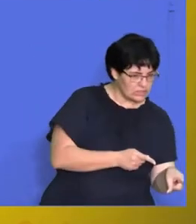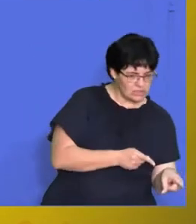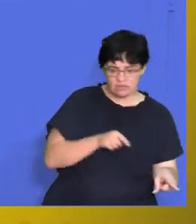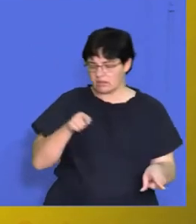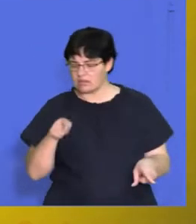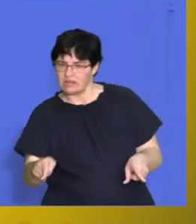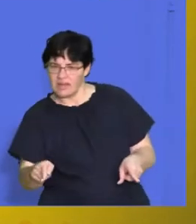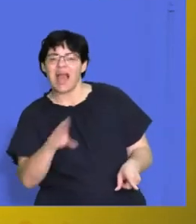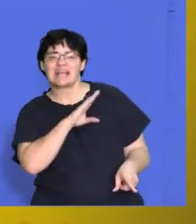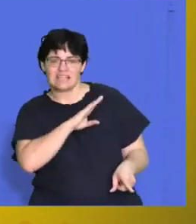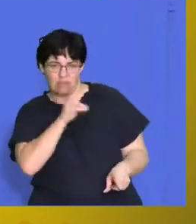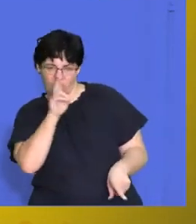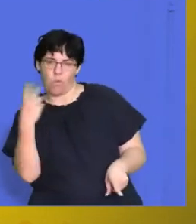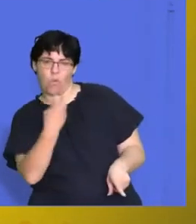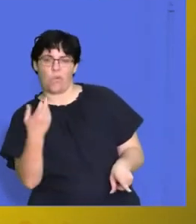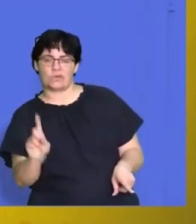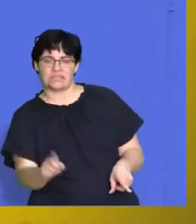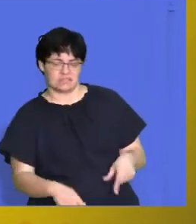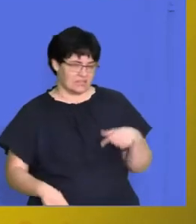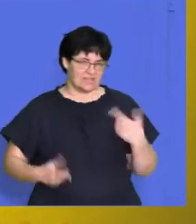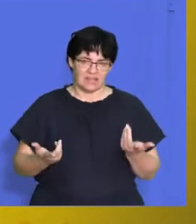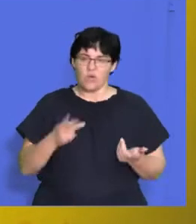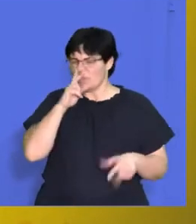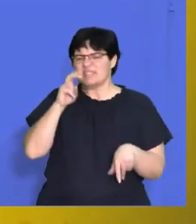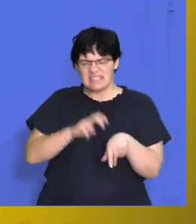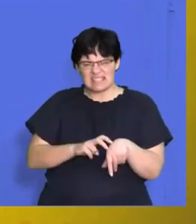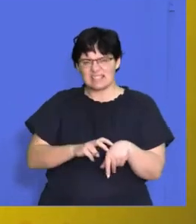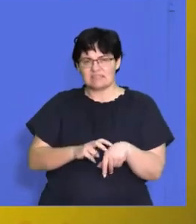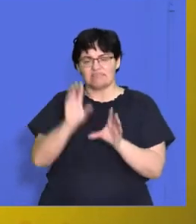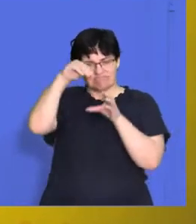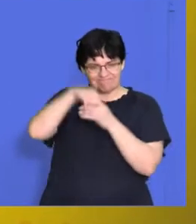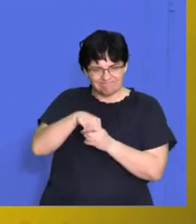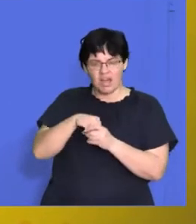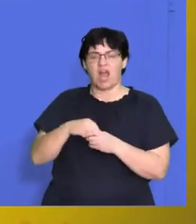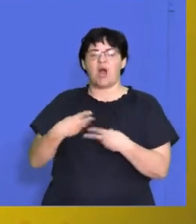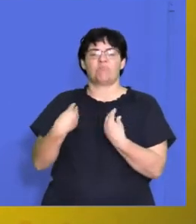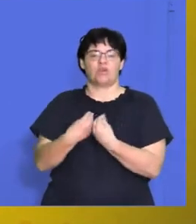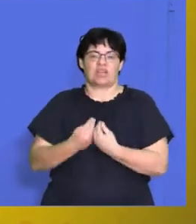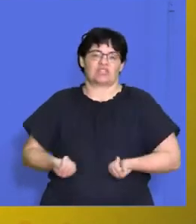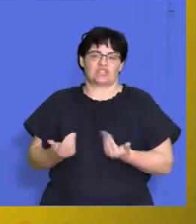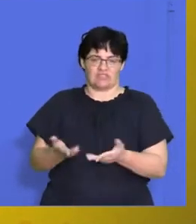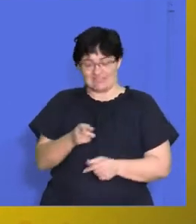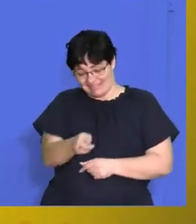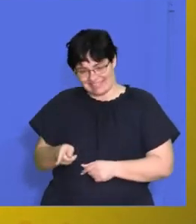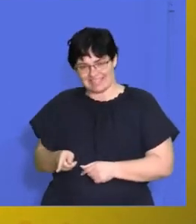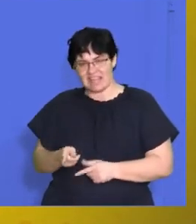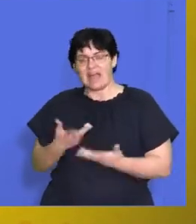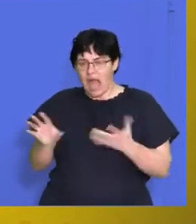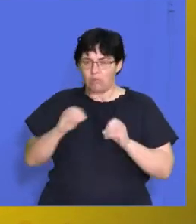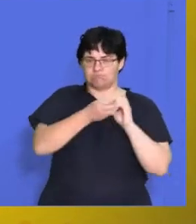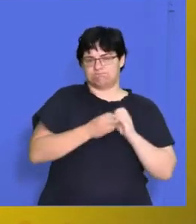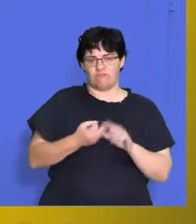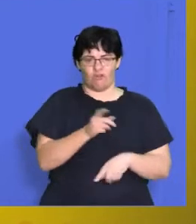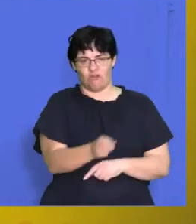what the customers are looking for this is how we want to infuse our product or service this is how you have to make it for them